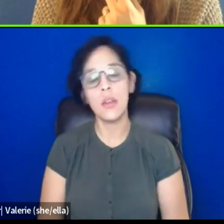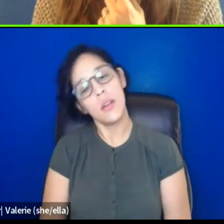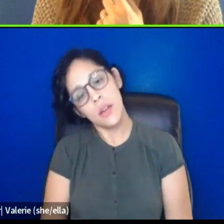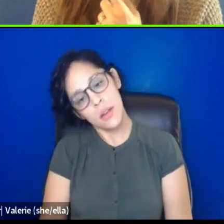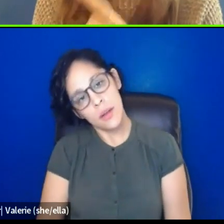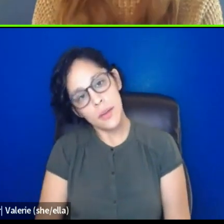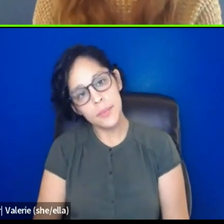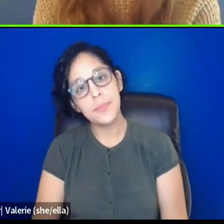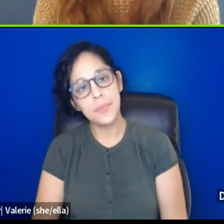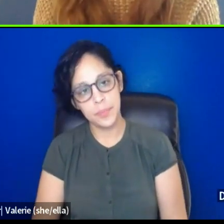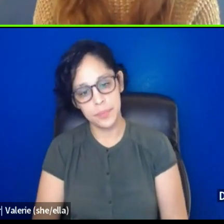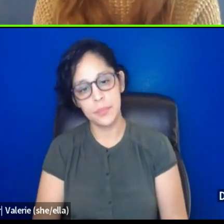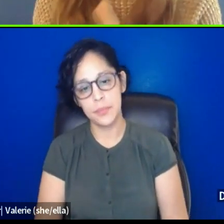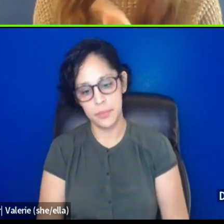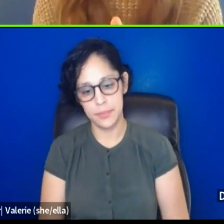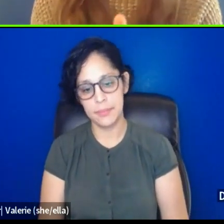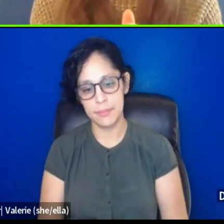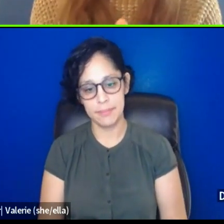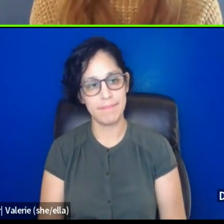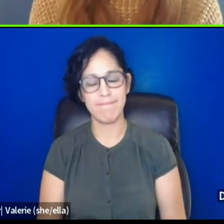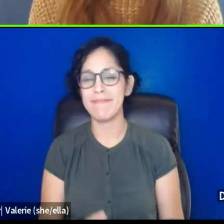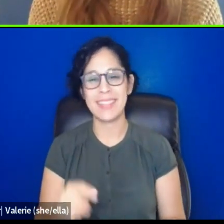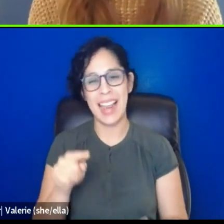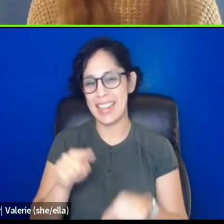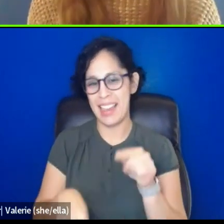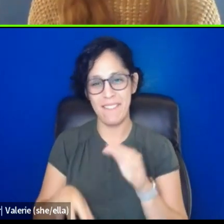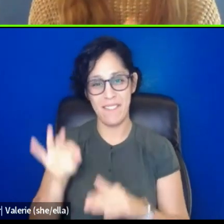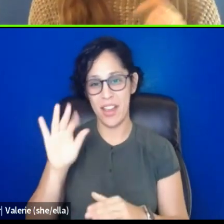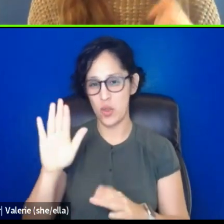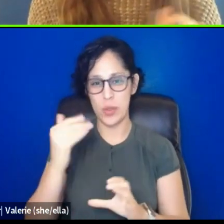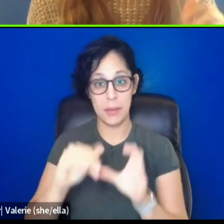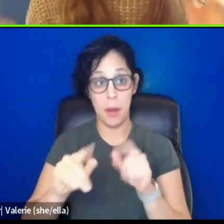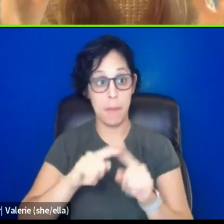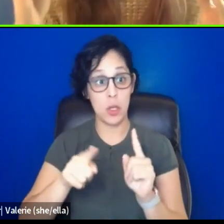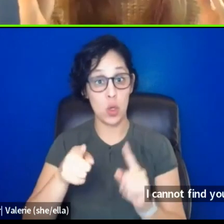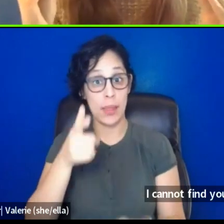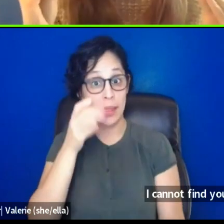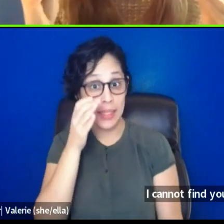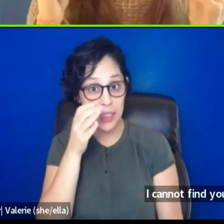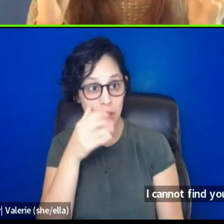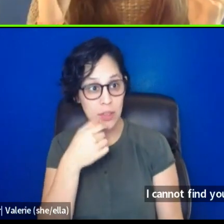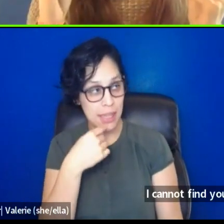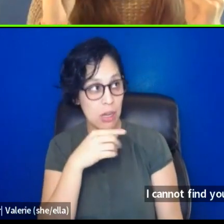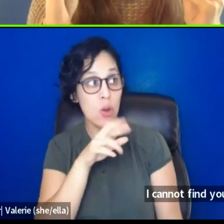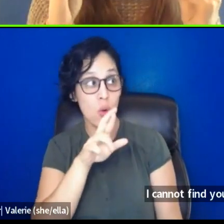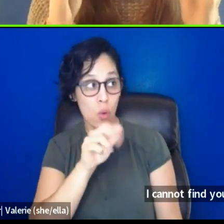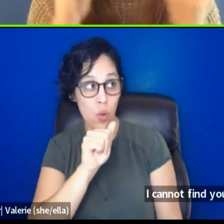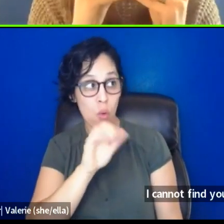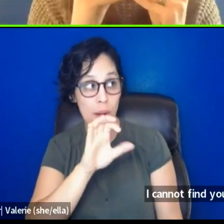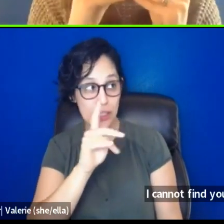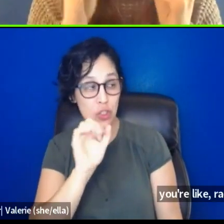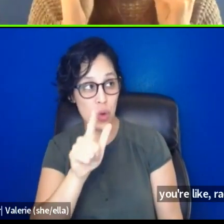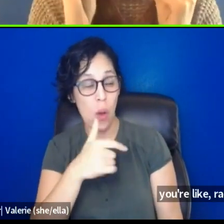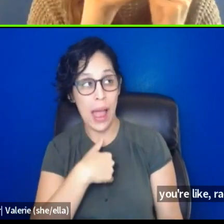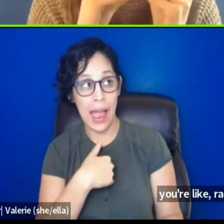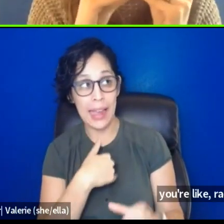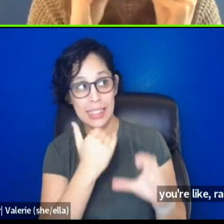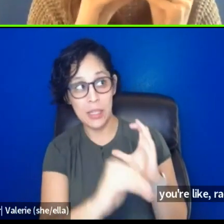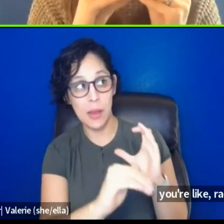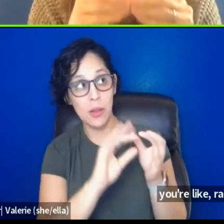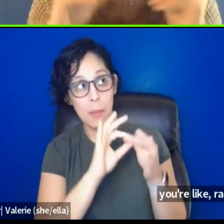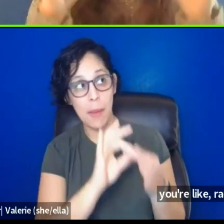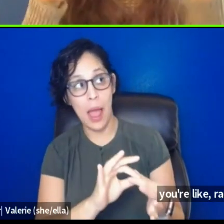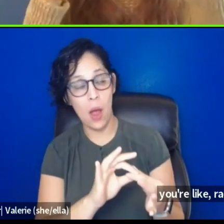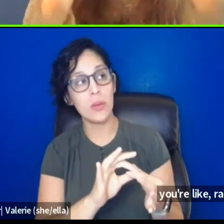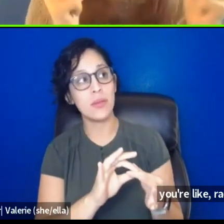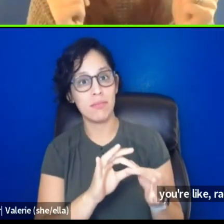All right. I cannot find your email, but if you're listening and you're like, Rachel, I wrote you about, uh, an affinity space for writers